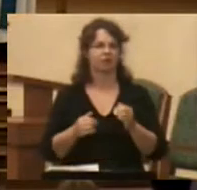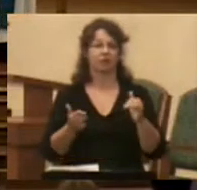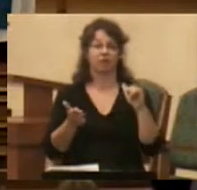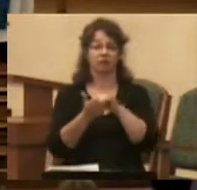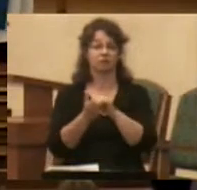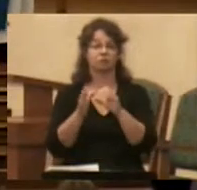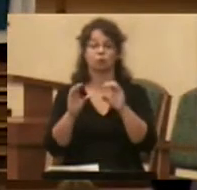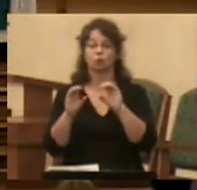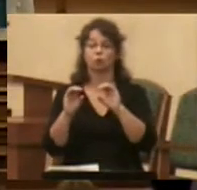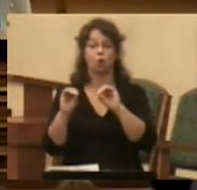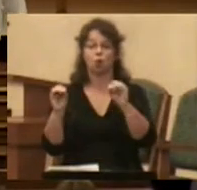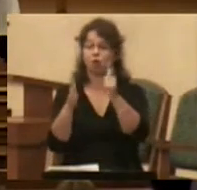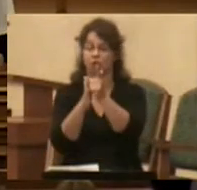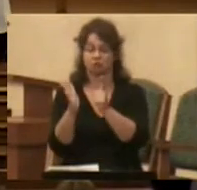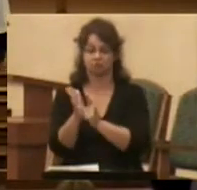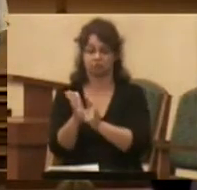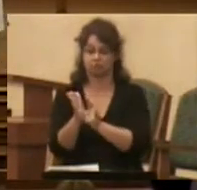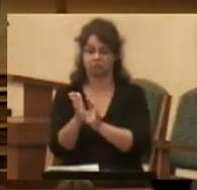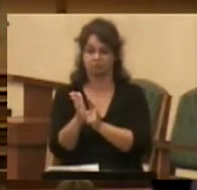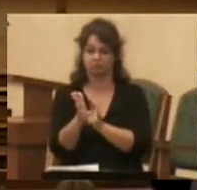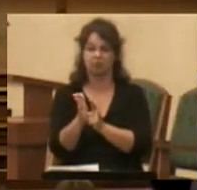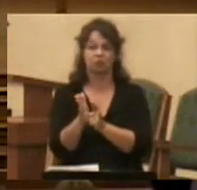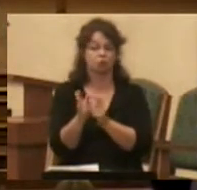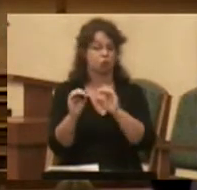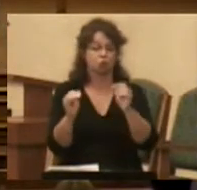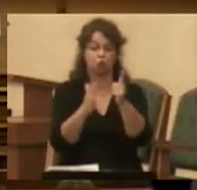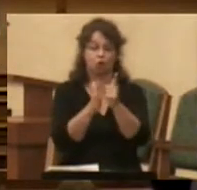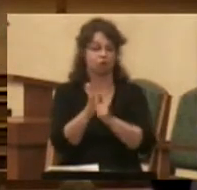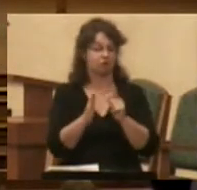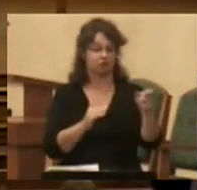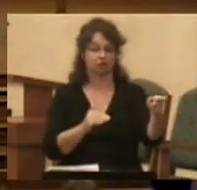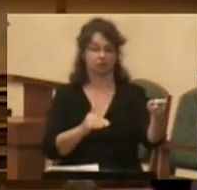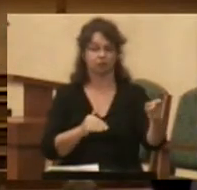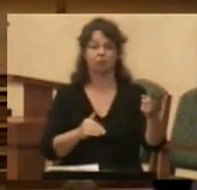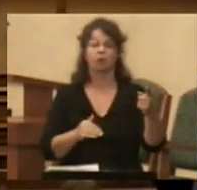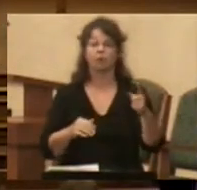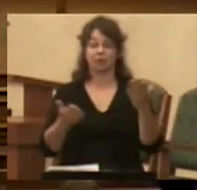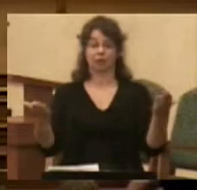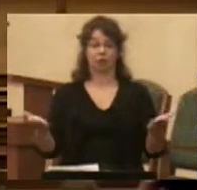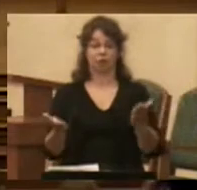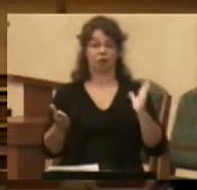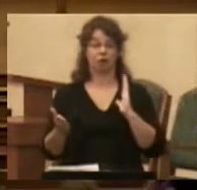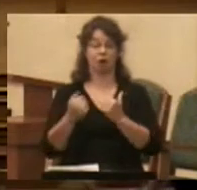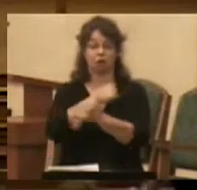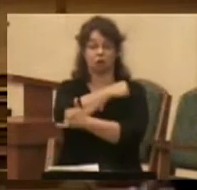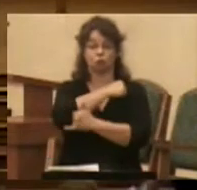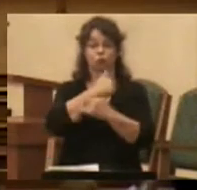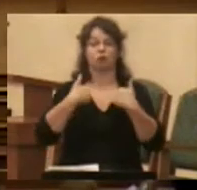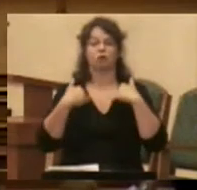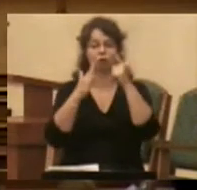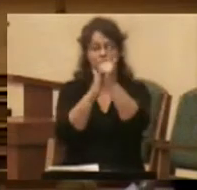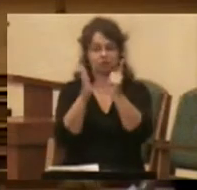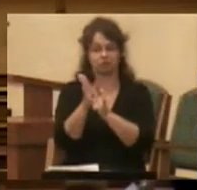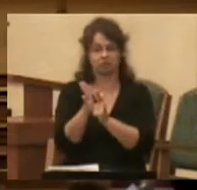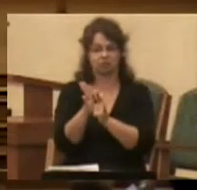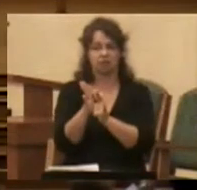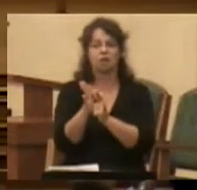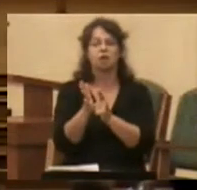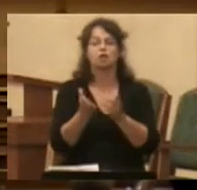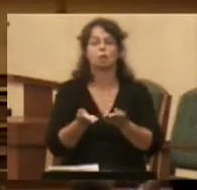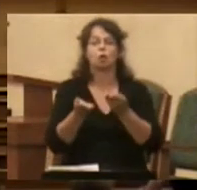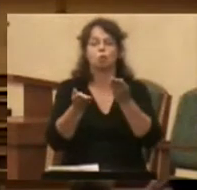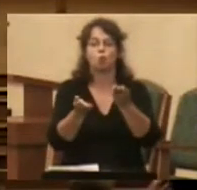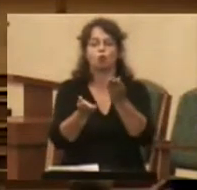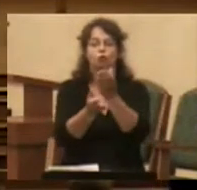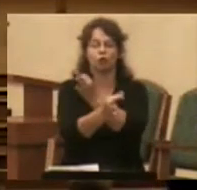We have laws in our country. Laws that promote freedom within our country. Our